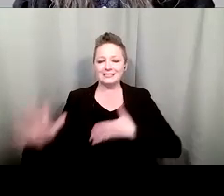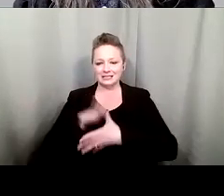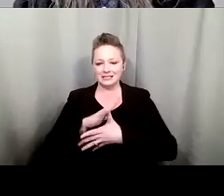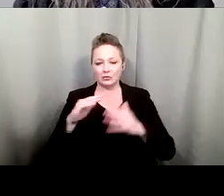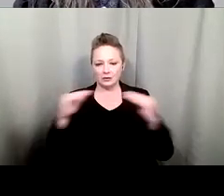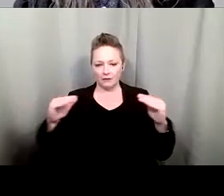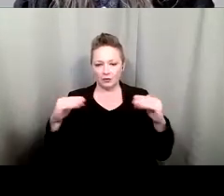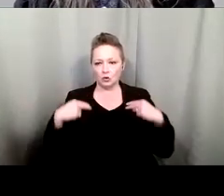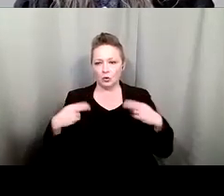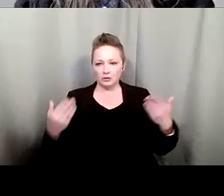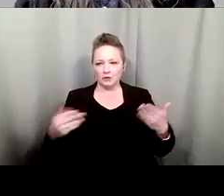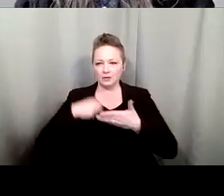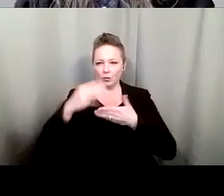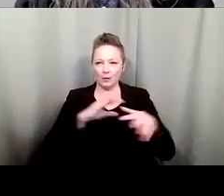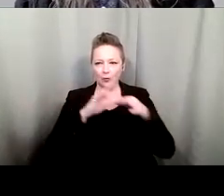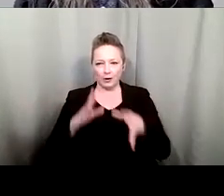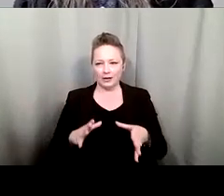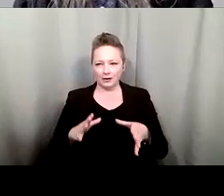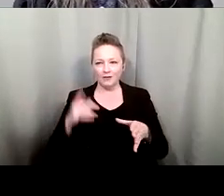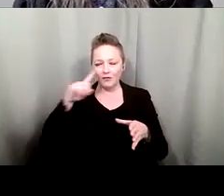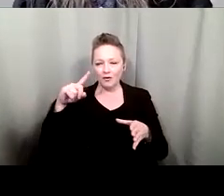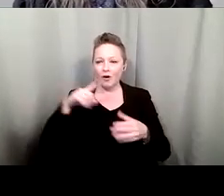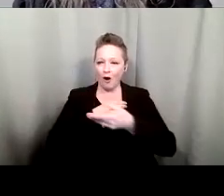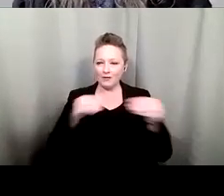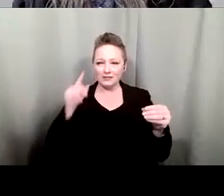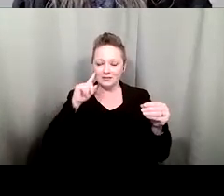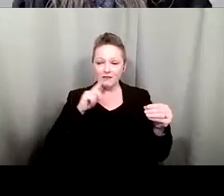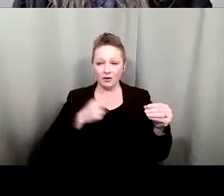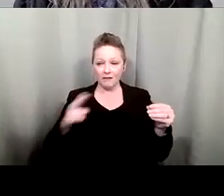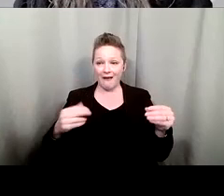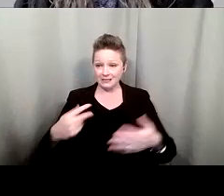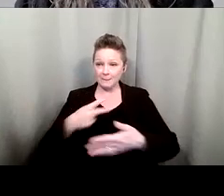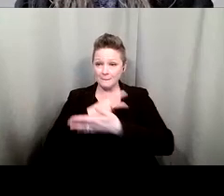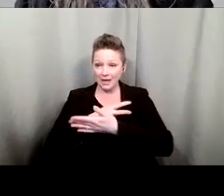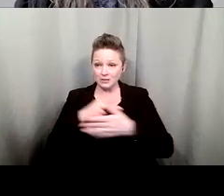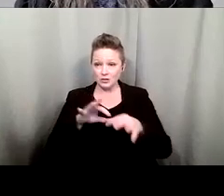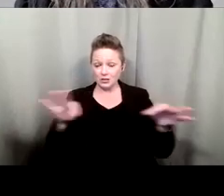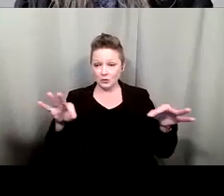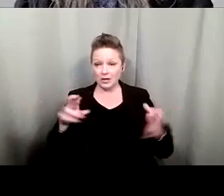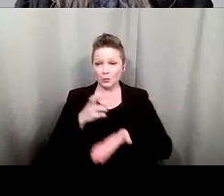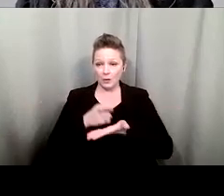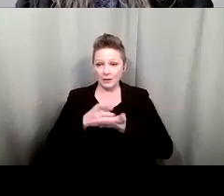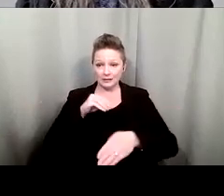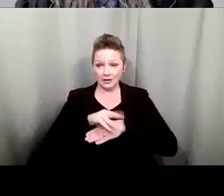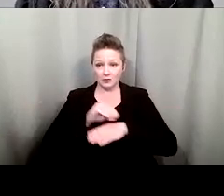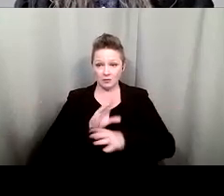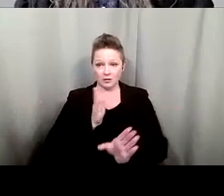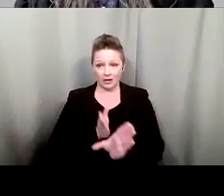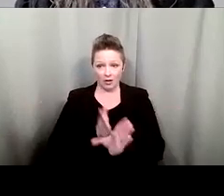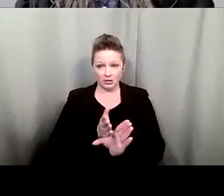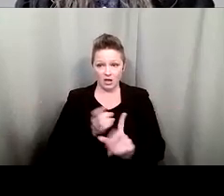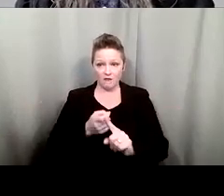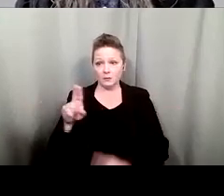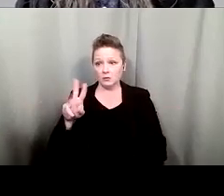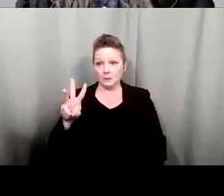Coordinator for the Office for the Deaf and Hard of Hearing. She holds a master's degree in Rehabilitation Counseling Specialized from